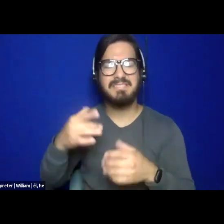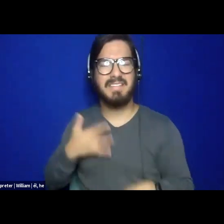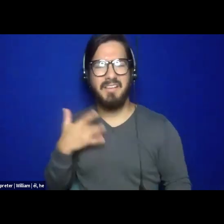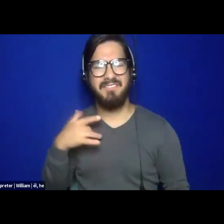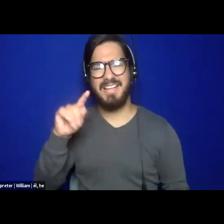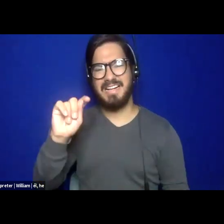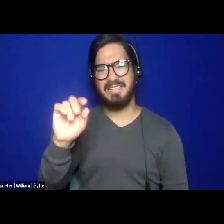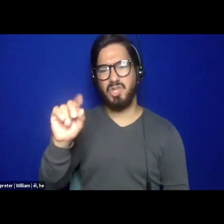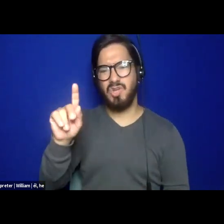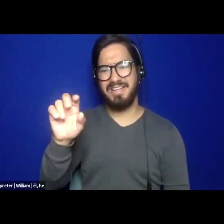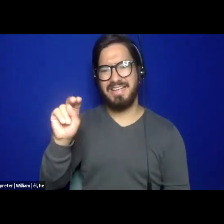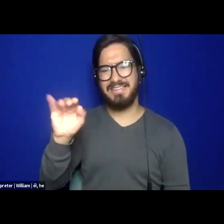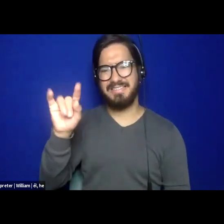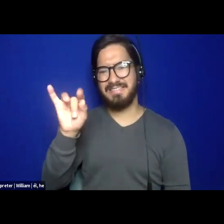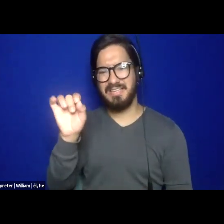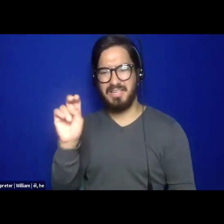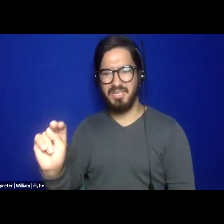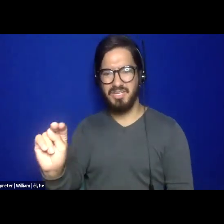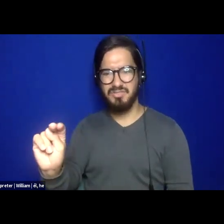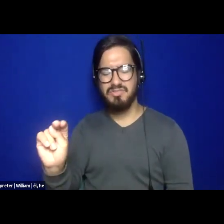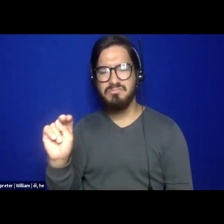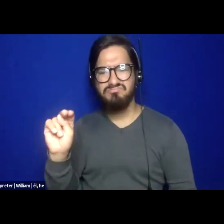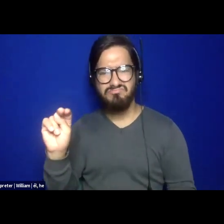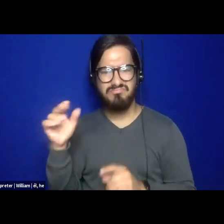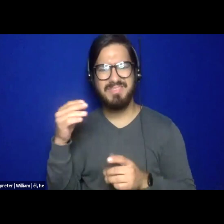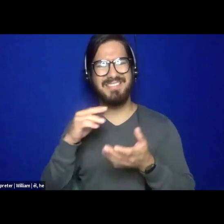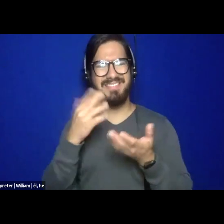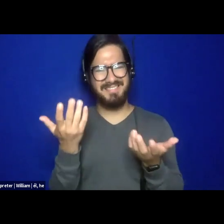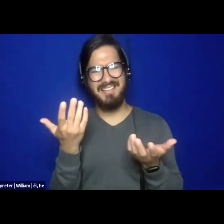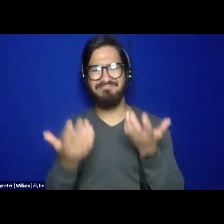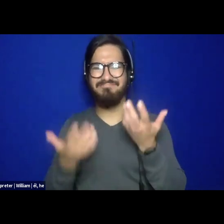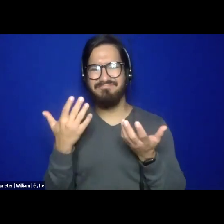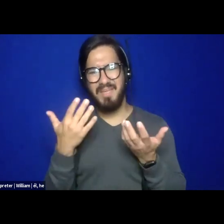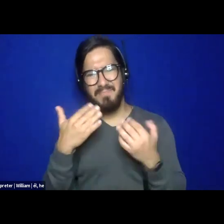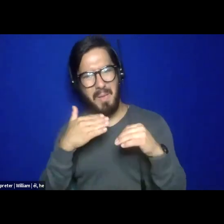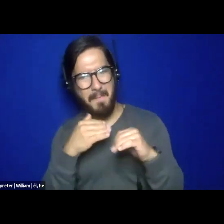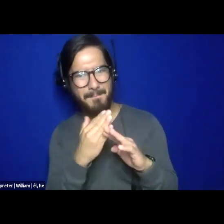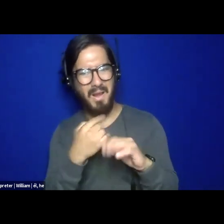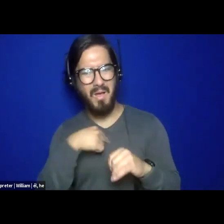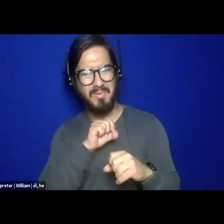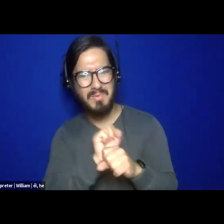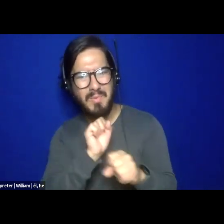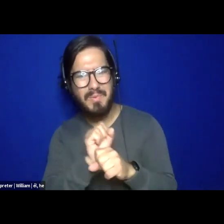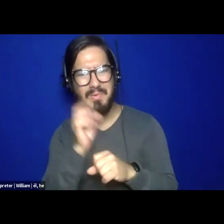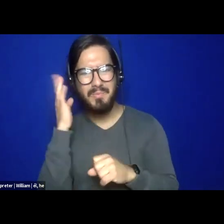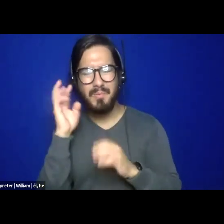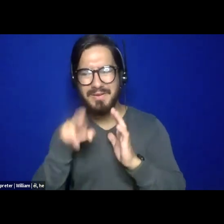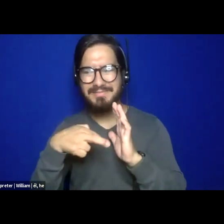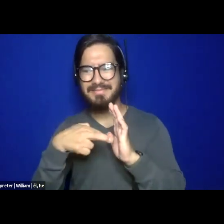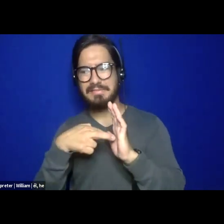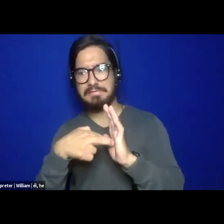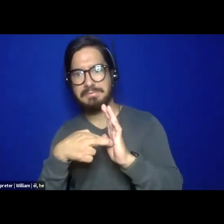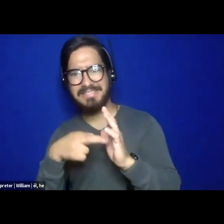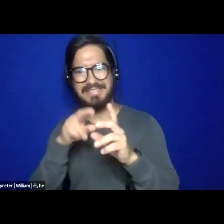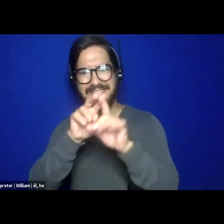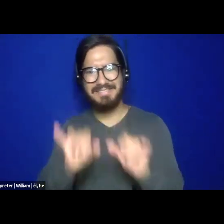sometimes become a way for us to not do our own work, to look at the ways that we are representing these systems that are